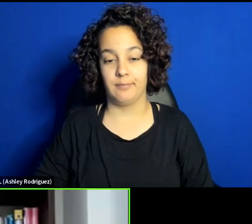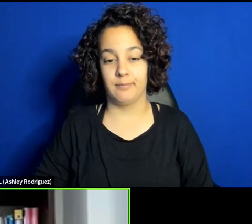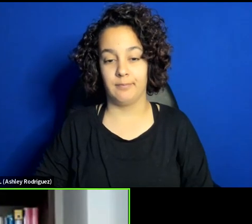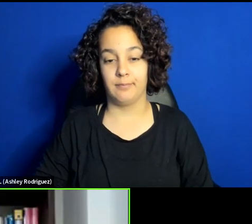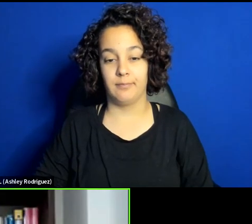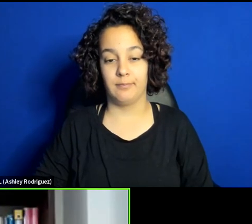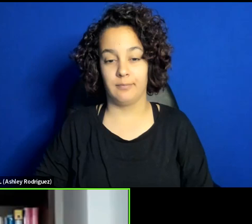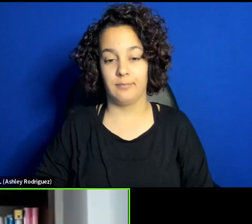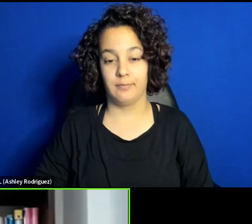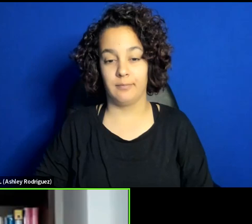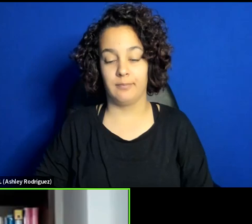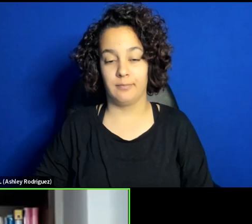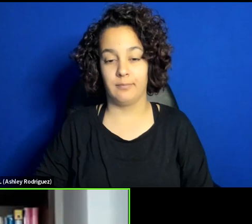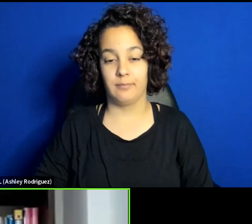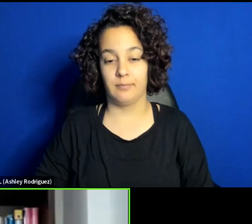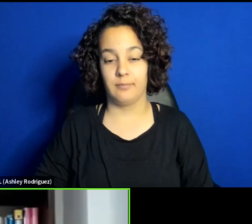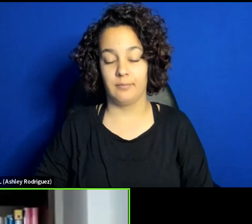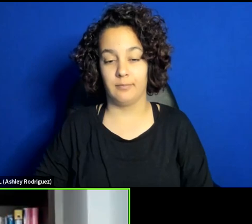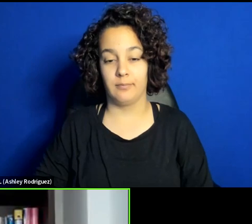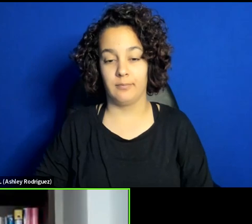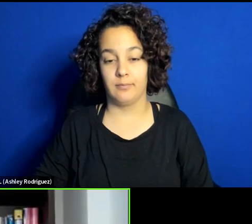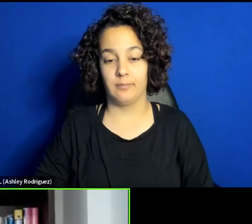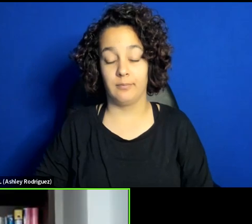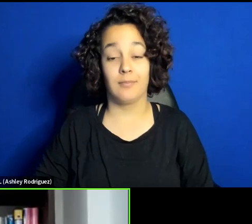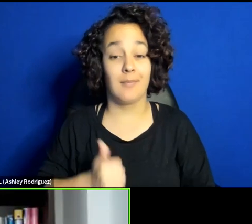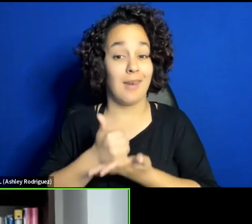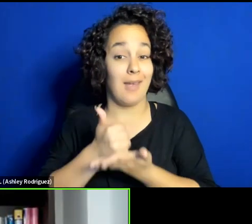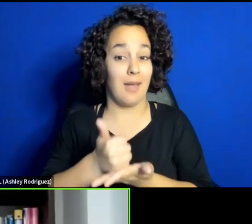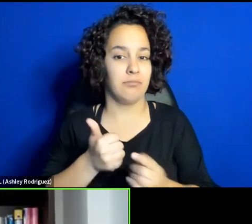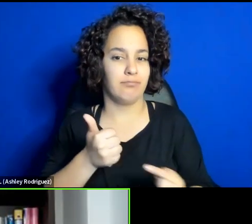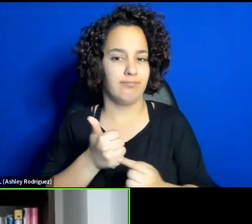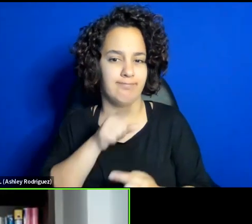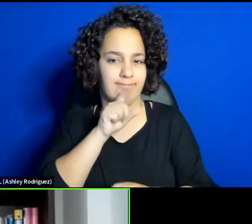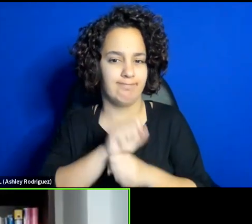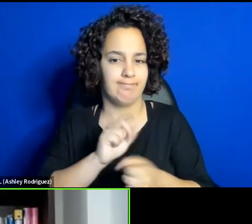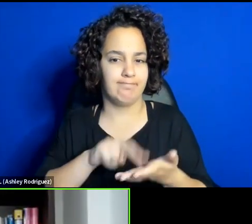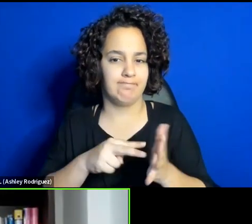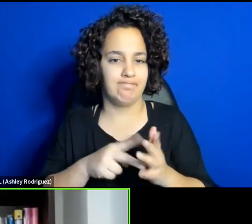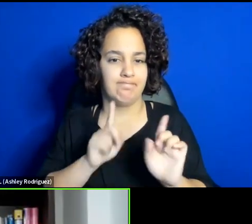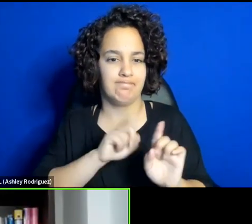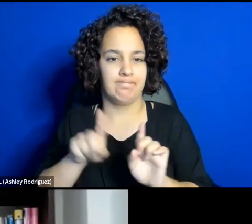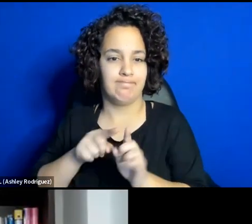Dr. can mean many different things. Dr. think.